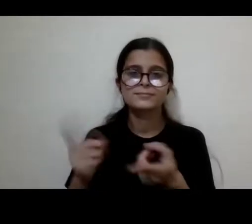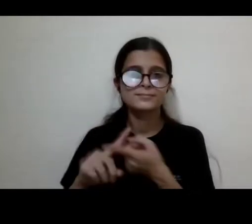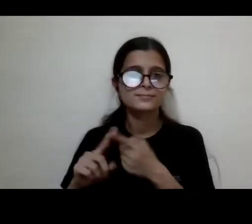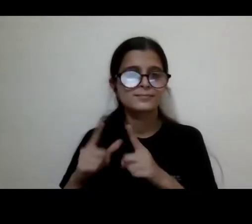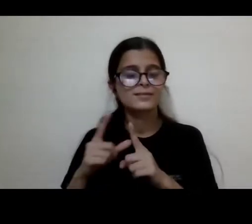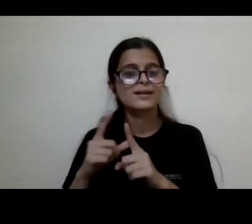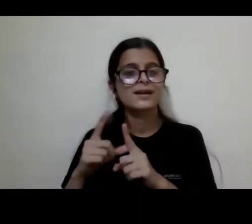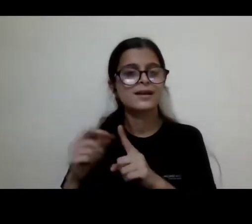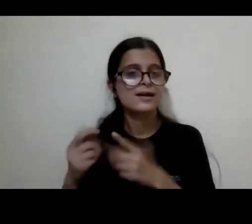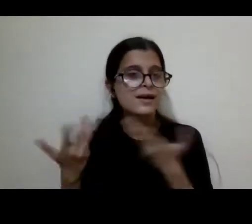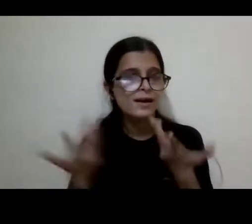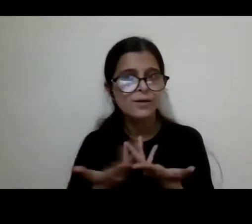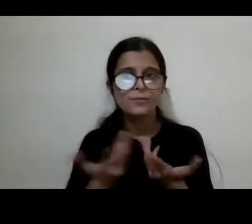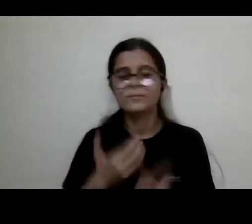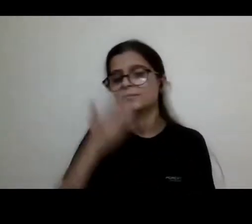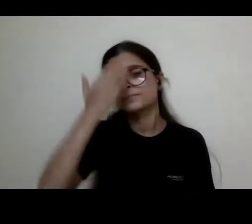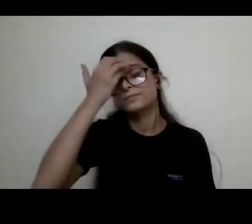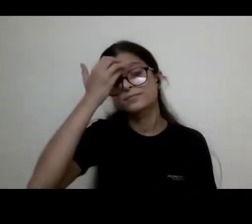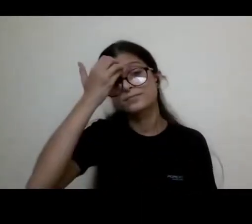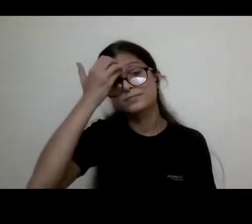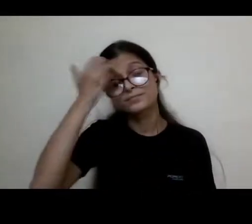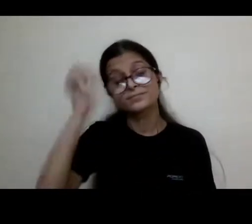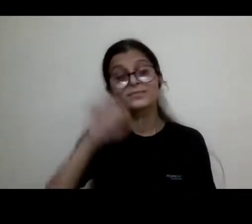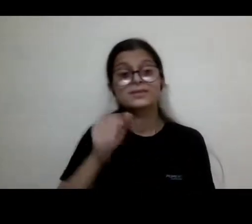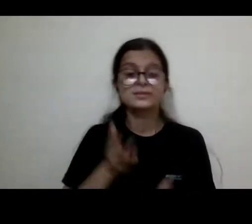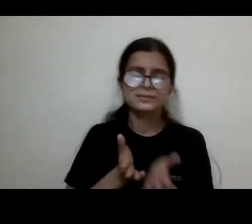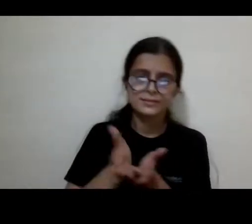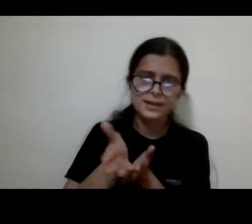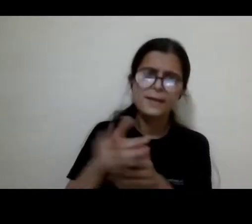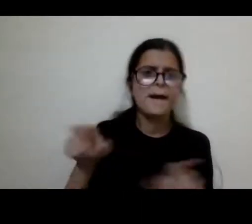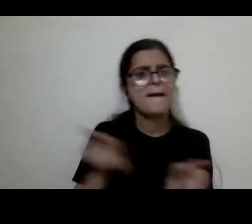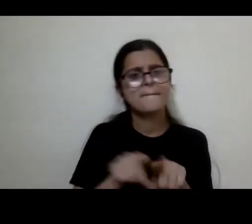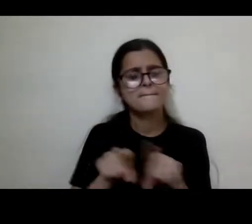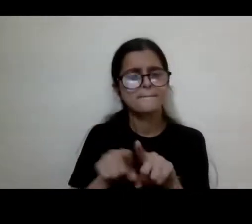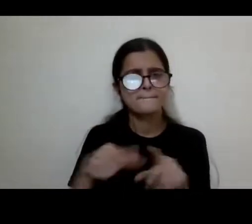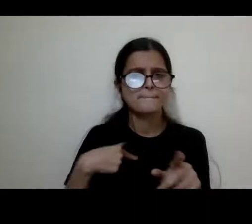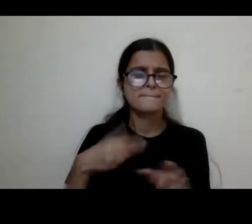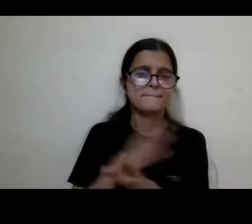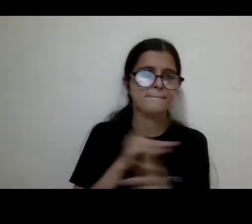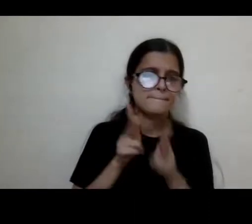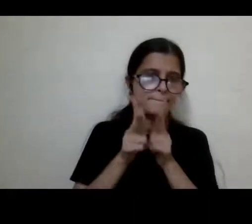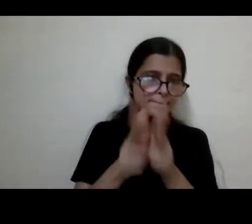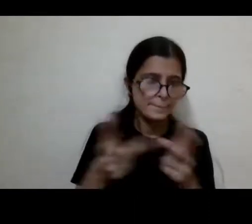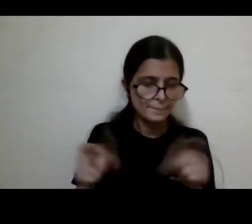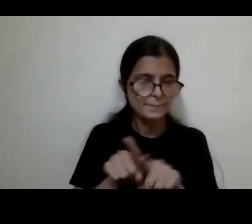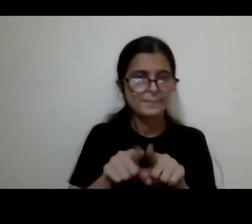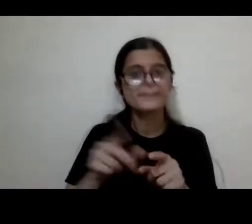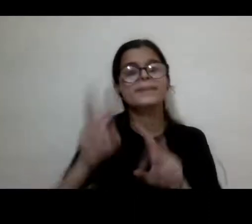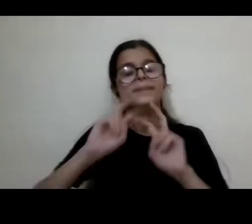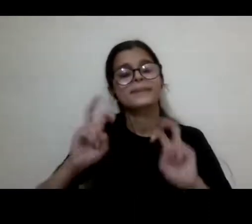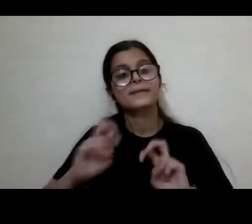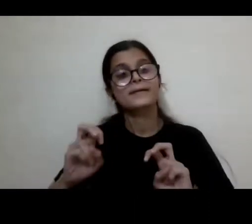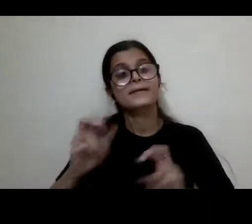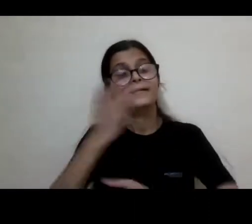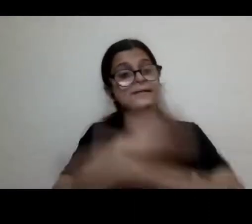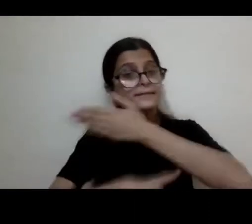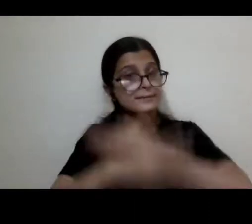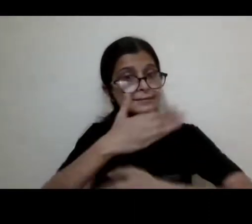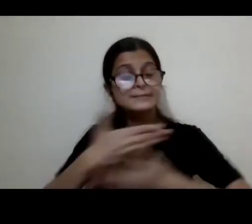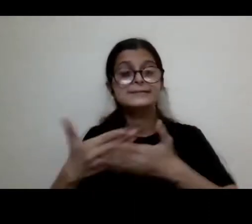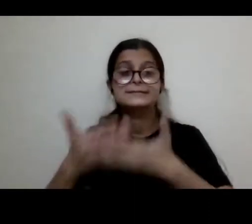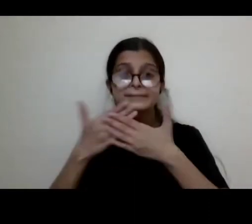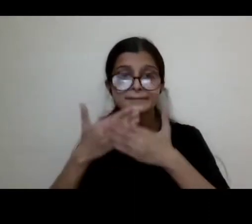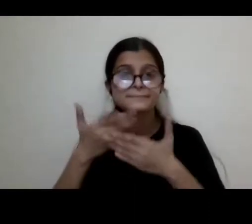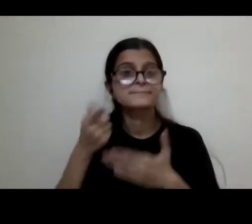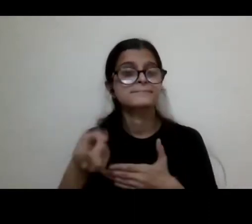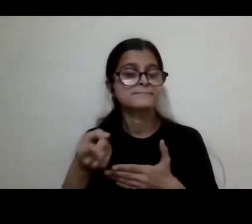it is? Well, I think in the same direction. mean, that I said, I mean, literary disability studies will, will always kind of be